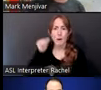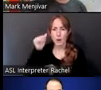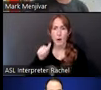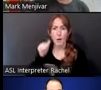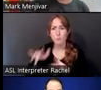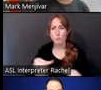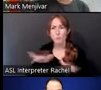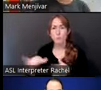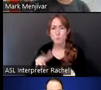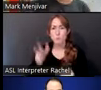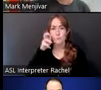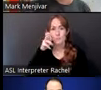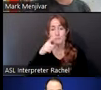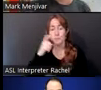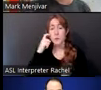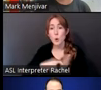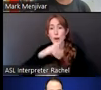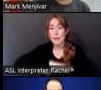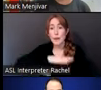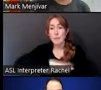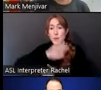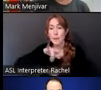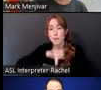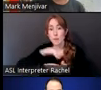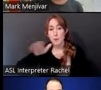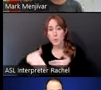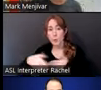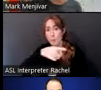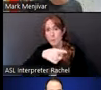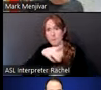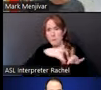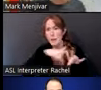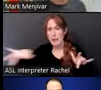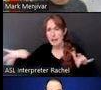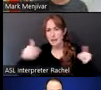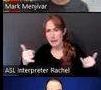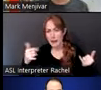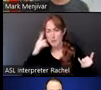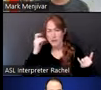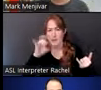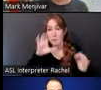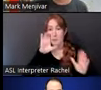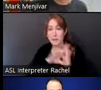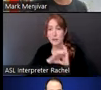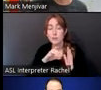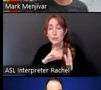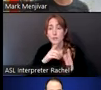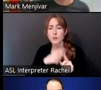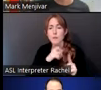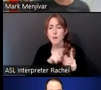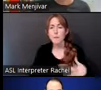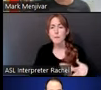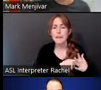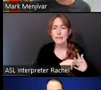notice that there's a table in the middle of the room here. It's blank right now because this was at the beginning. But the invitation to other people in the room